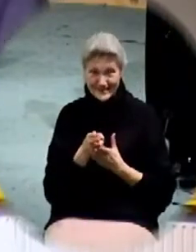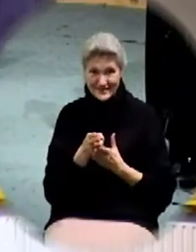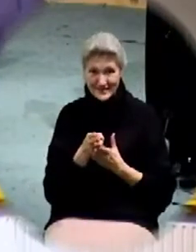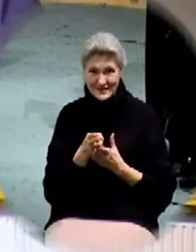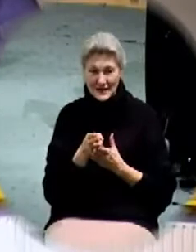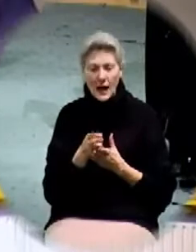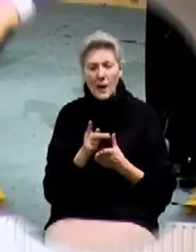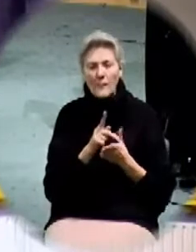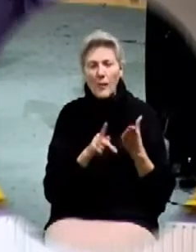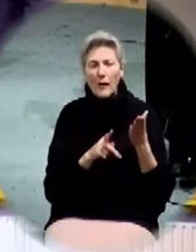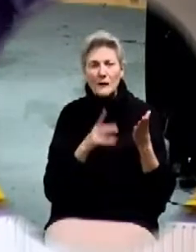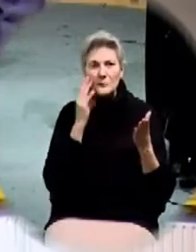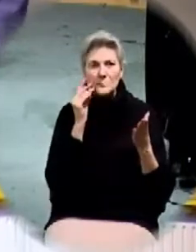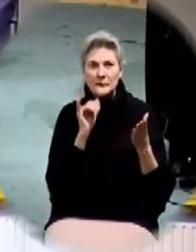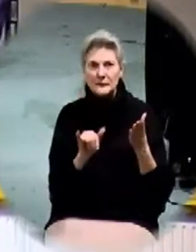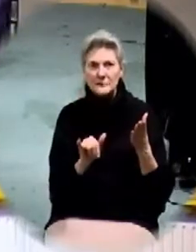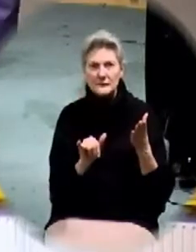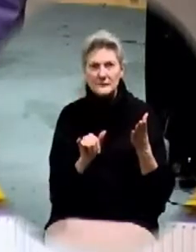See, Paul was there.